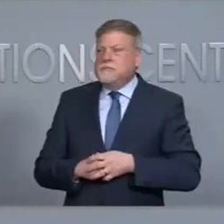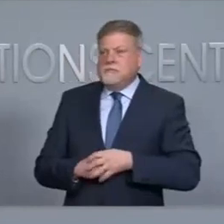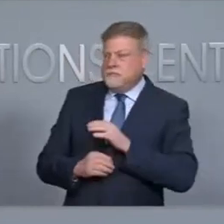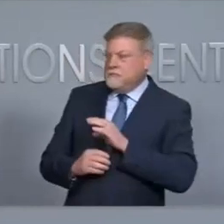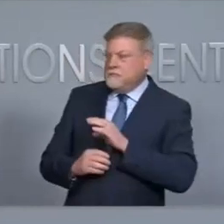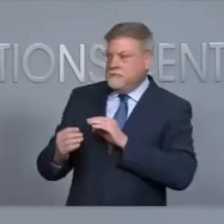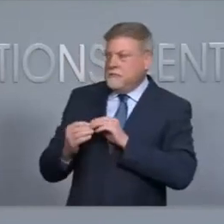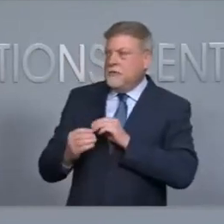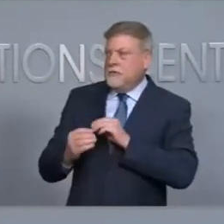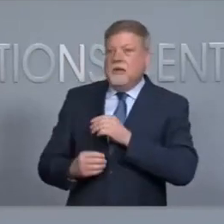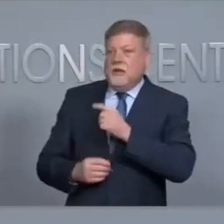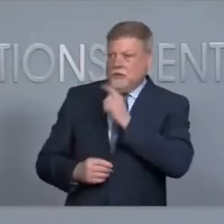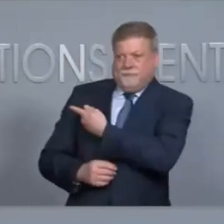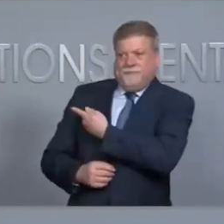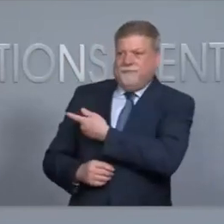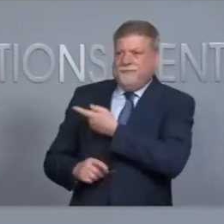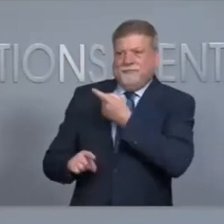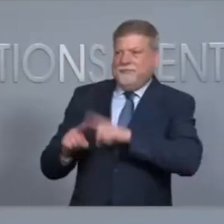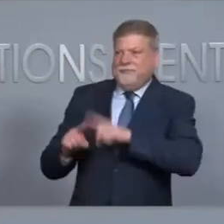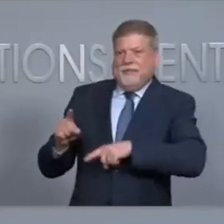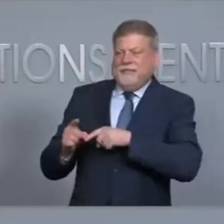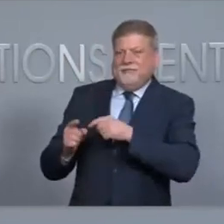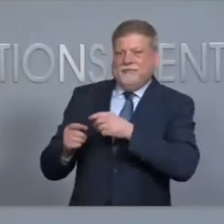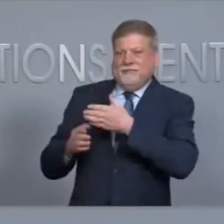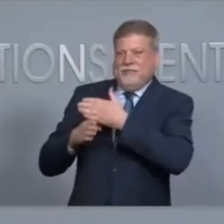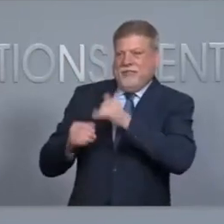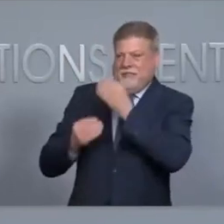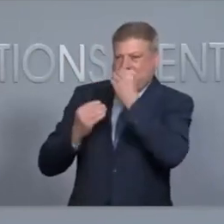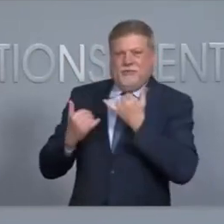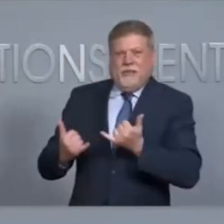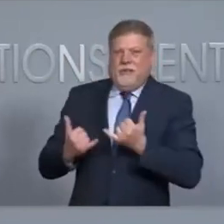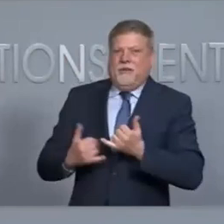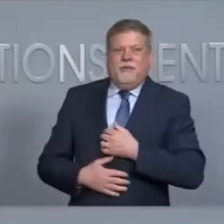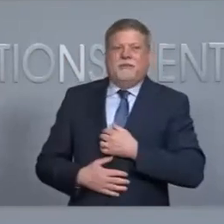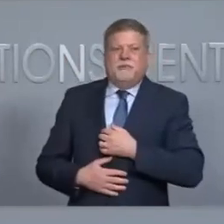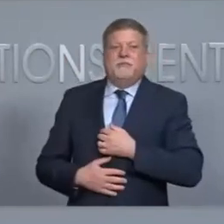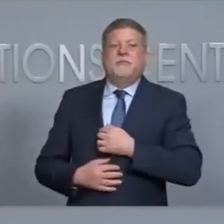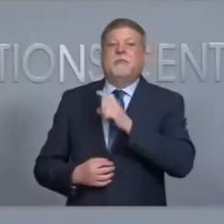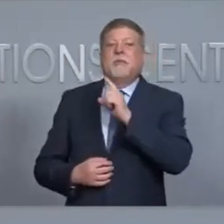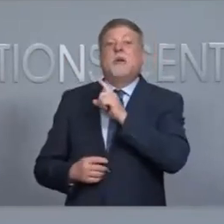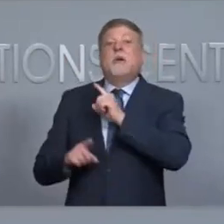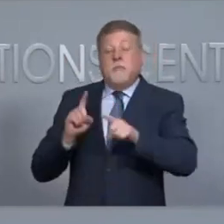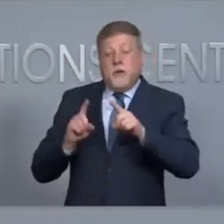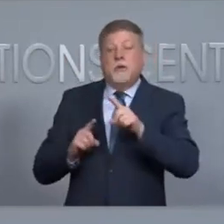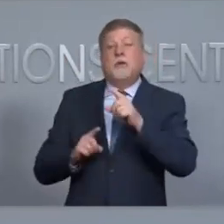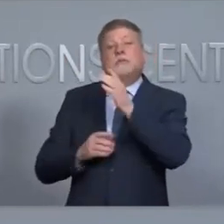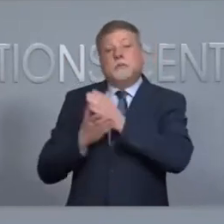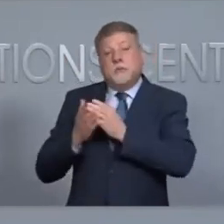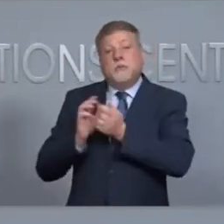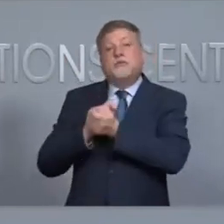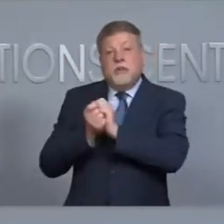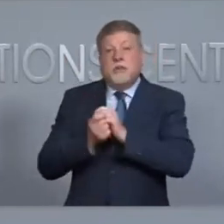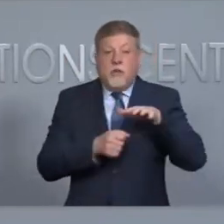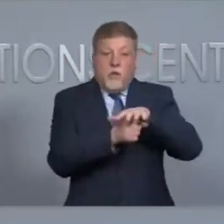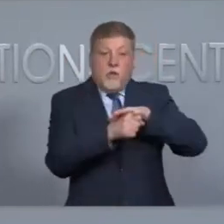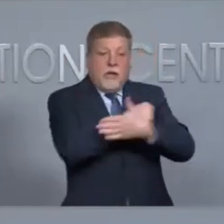Yeah, neither Paul nor I can have seen those numbers at this point. There has been a slight change to where the